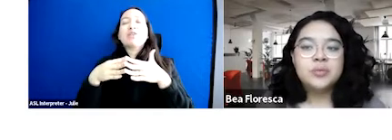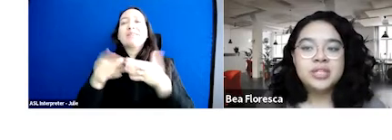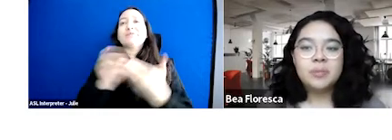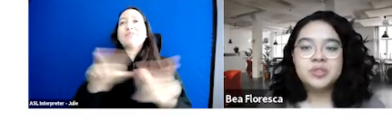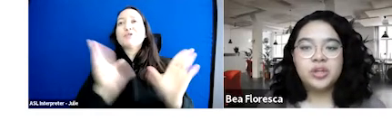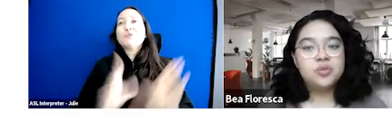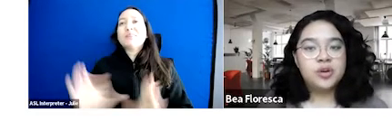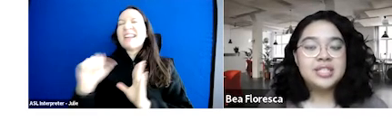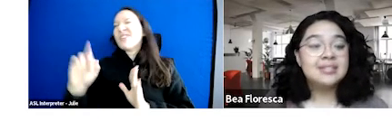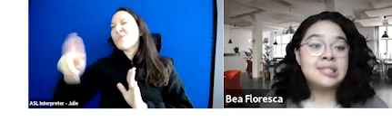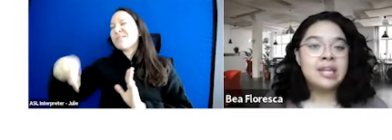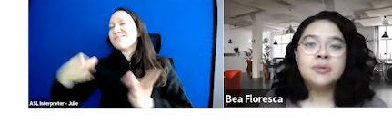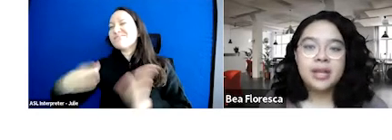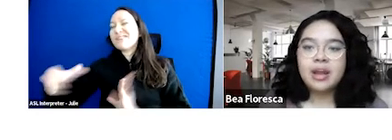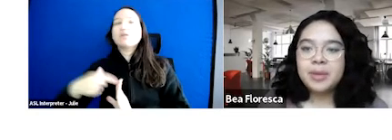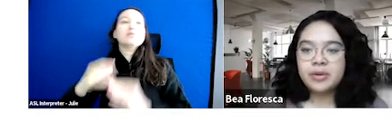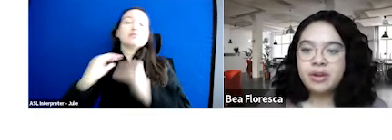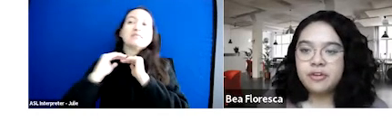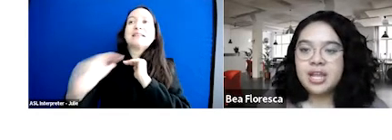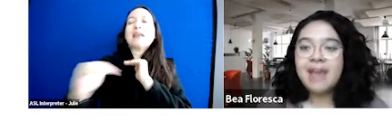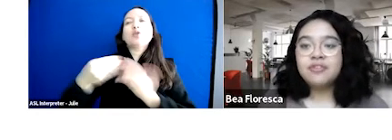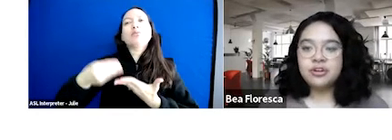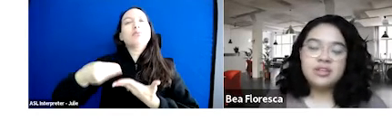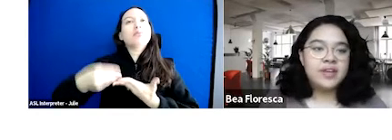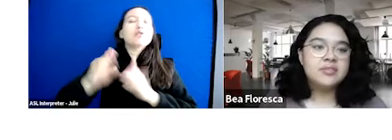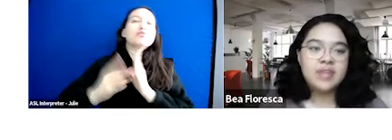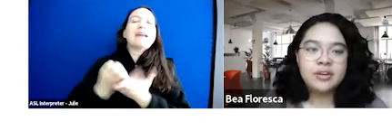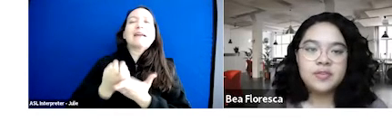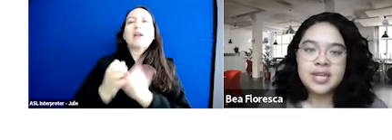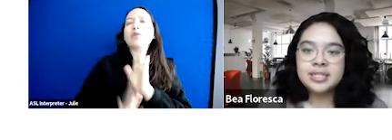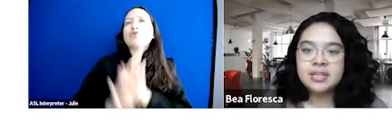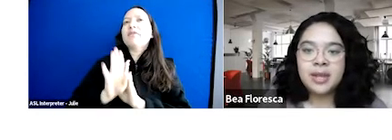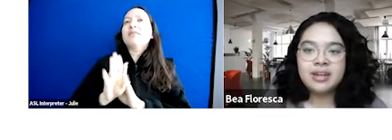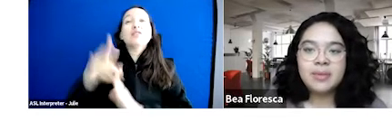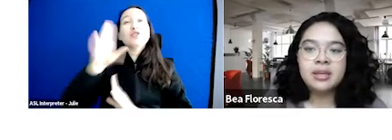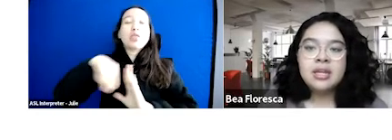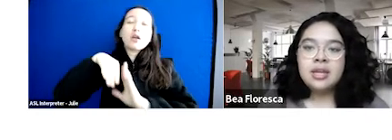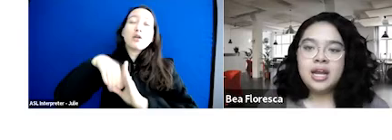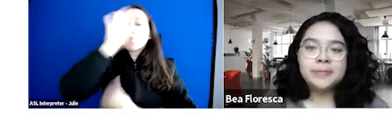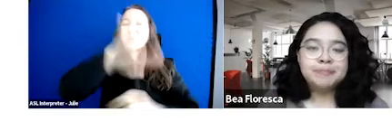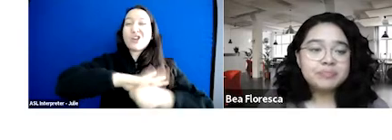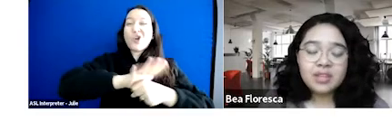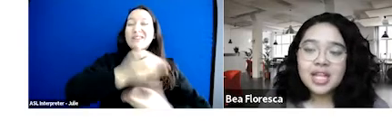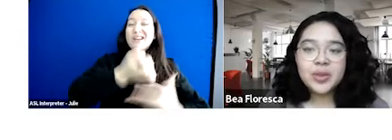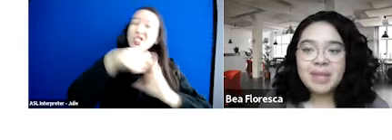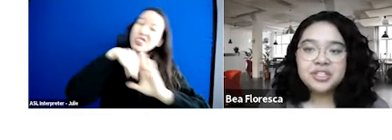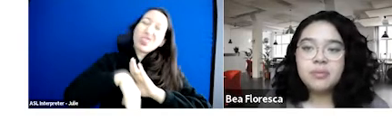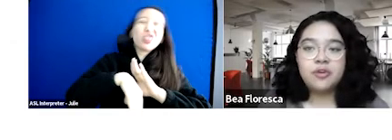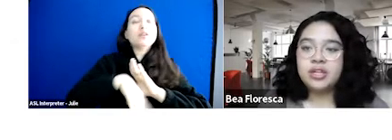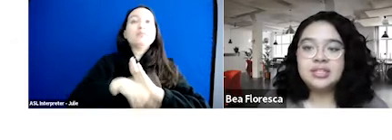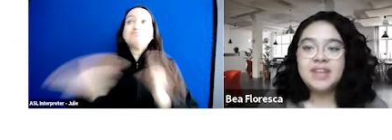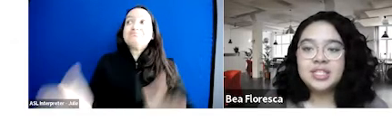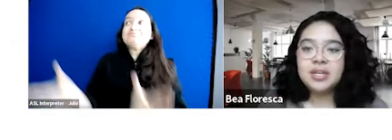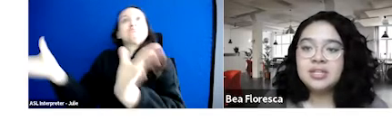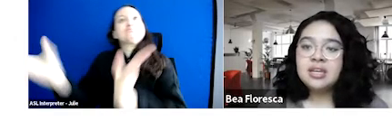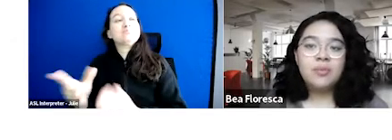which hopes to help us work towards that sustainable economic recovery after the effects of that COVID-19 pandemic. So I've mentioned